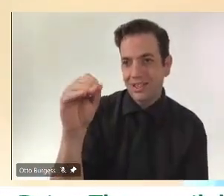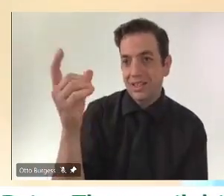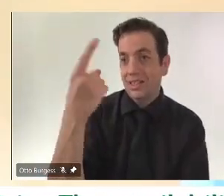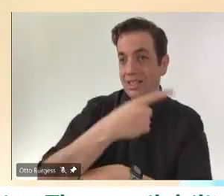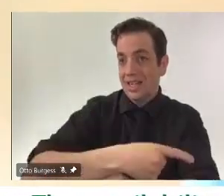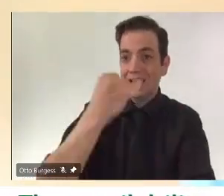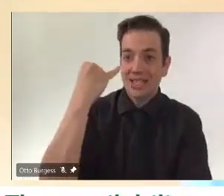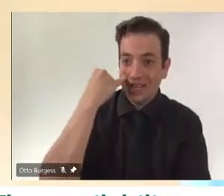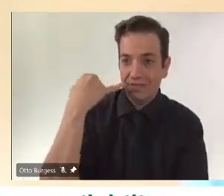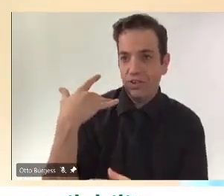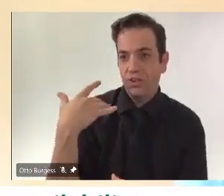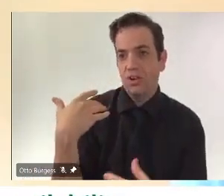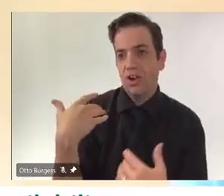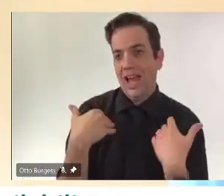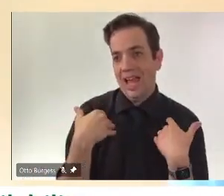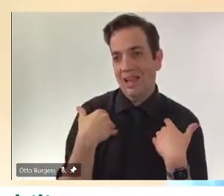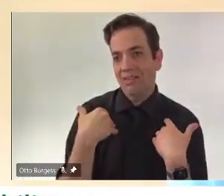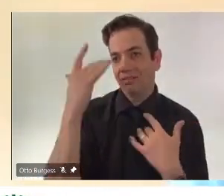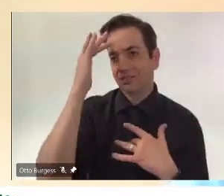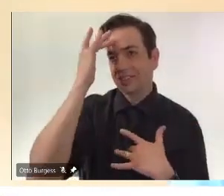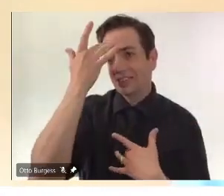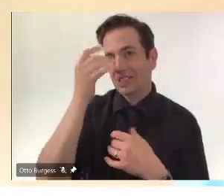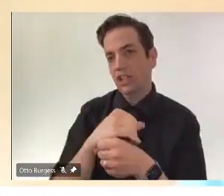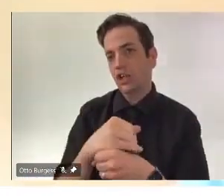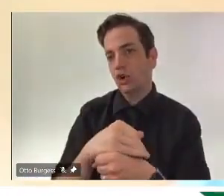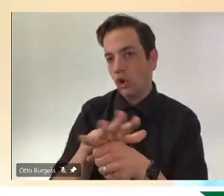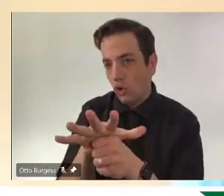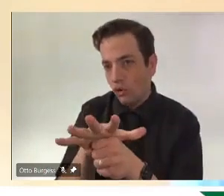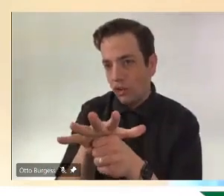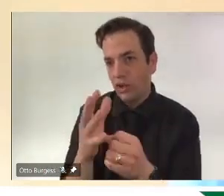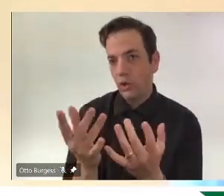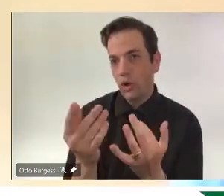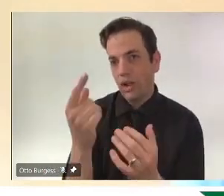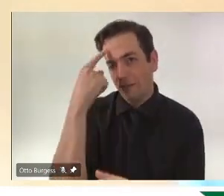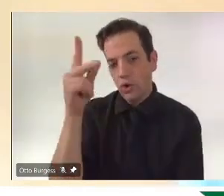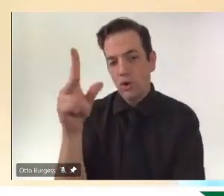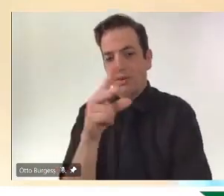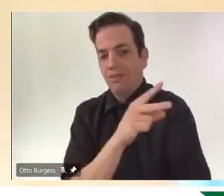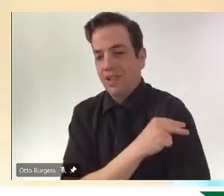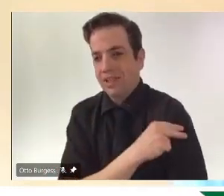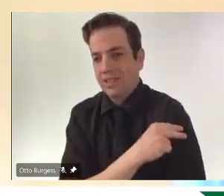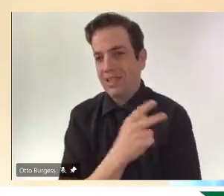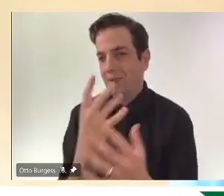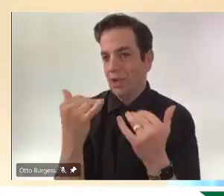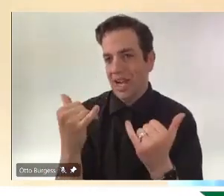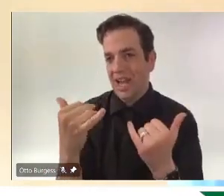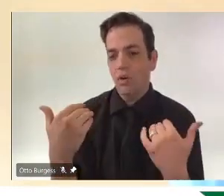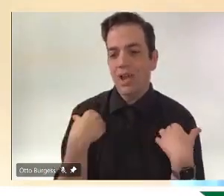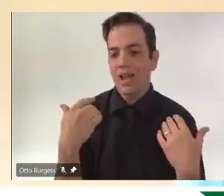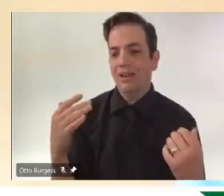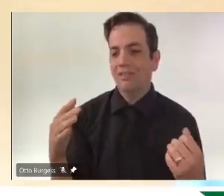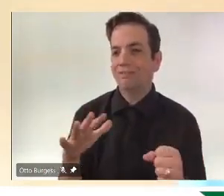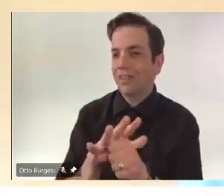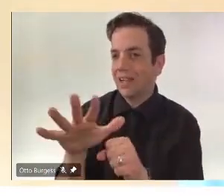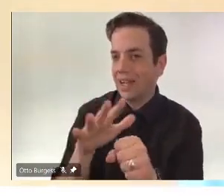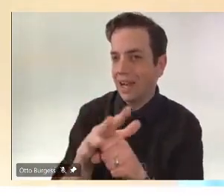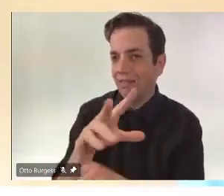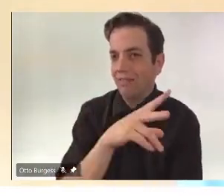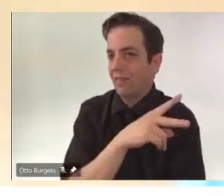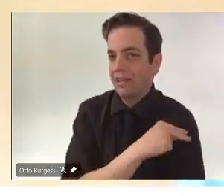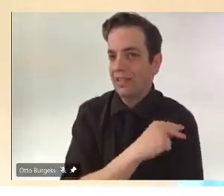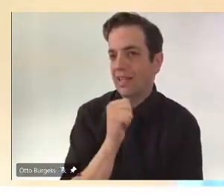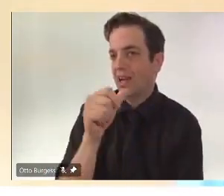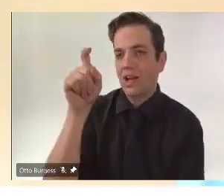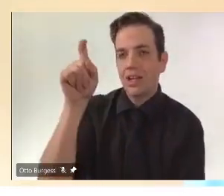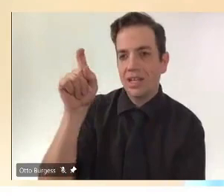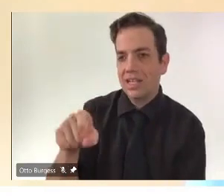the 90-day period, they were accommodated because, of course, you know, we wanted to maximize uptake. But right now, there's no concern from the supply side either.